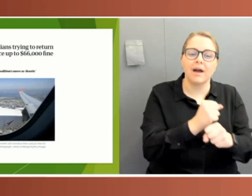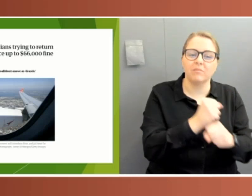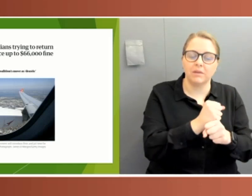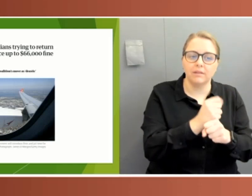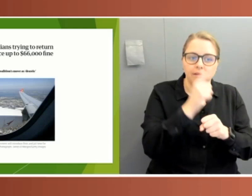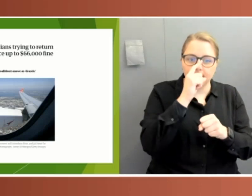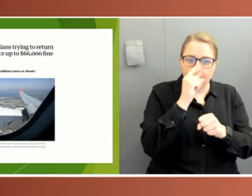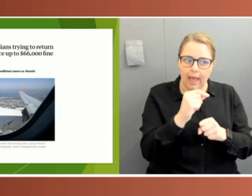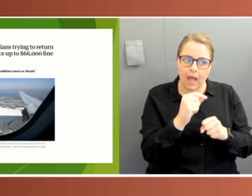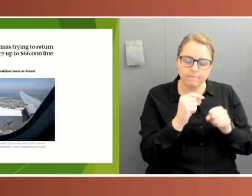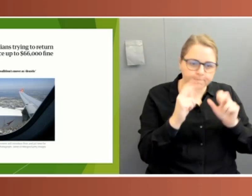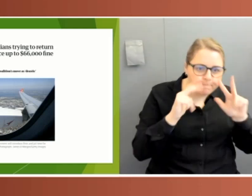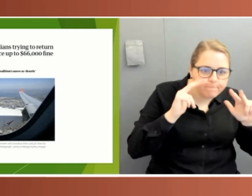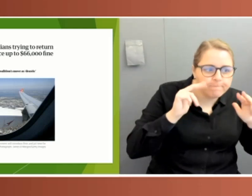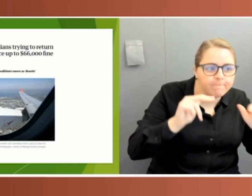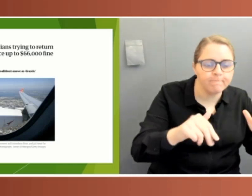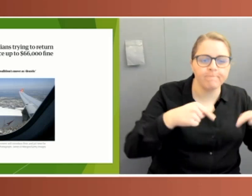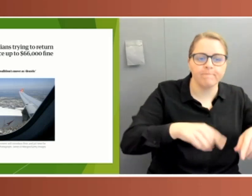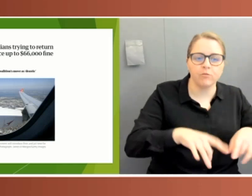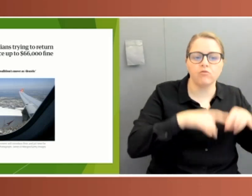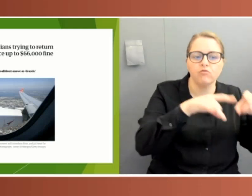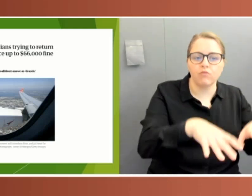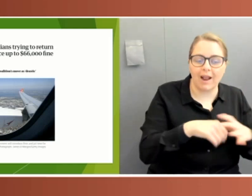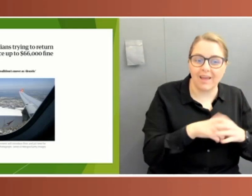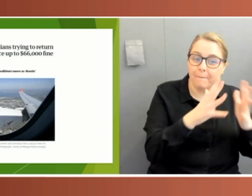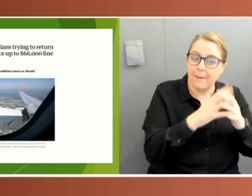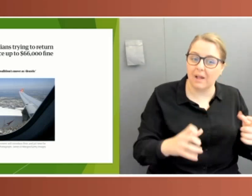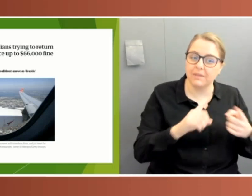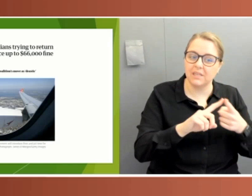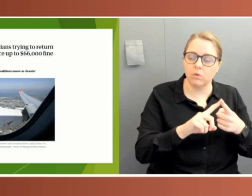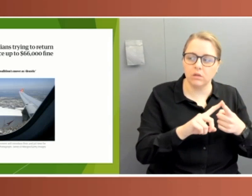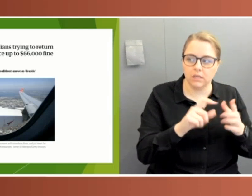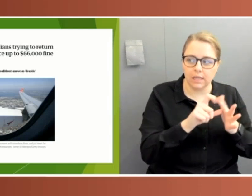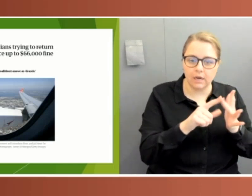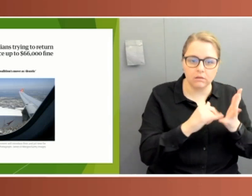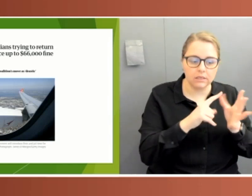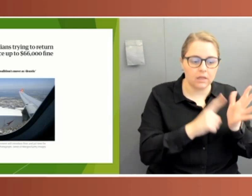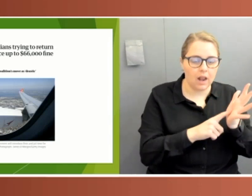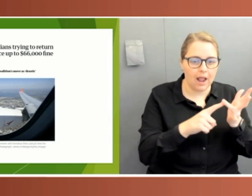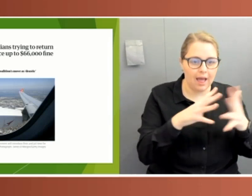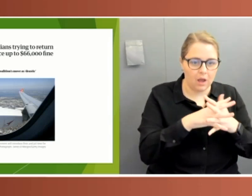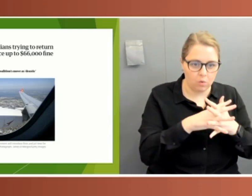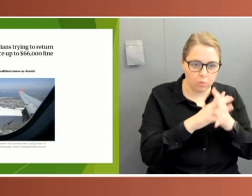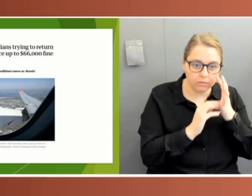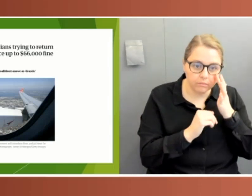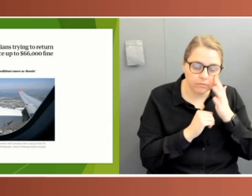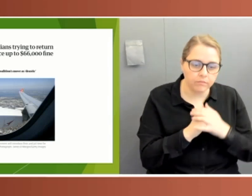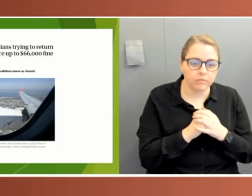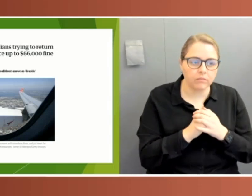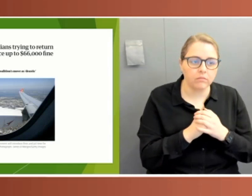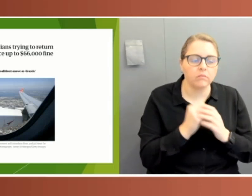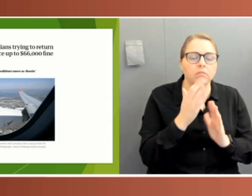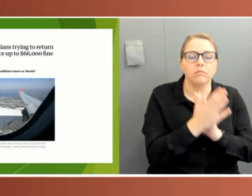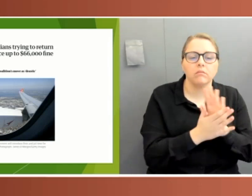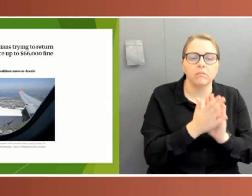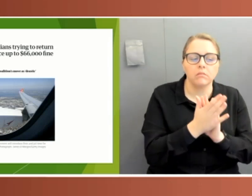nation. However, Parliament retained the power to disallow these regulations. This meant that the people's elected representatives scrutinised the conduct of